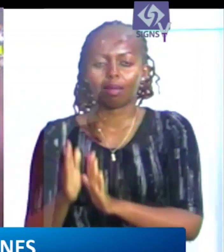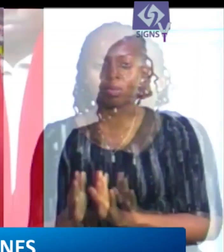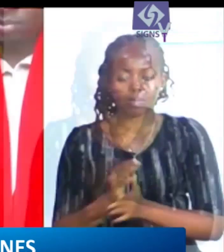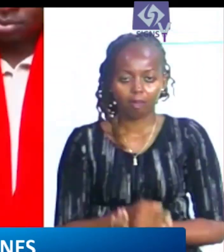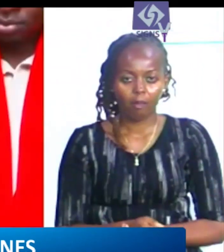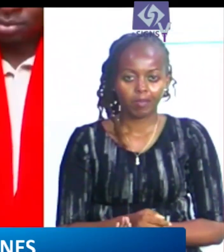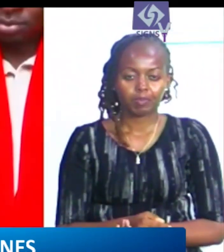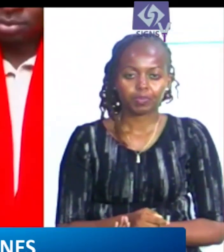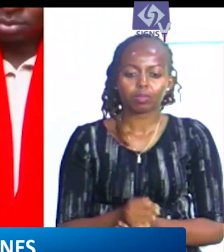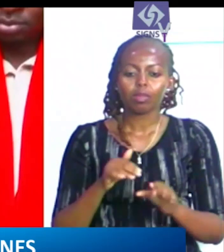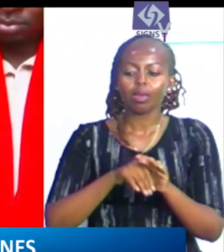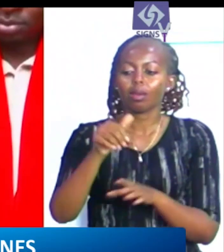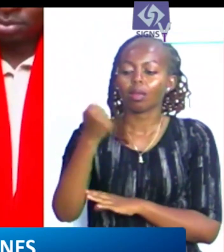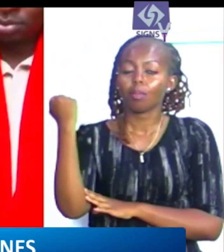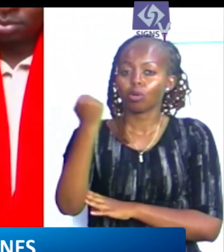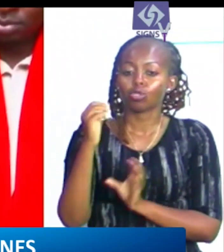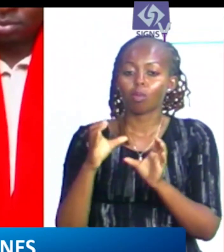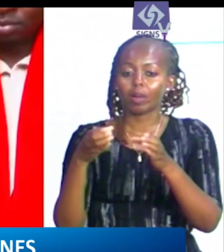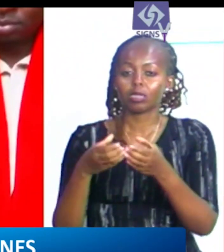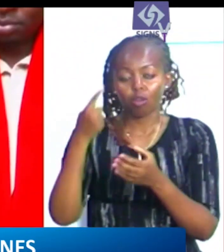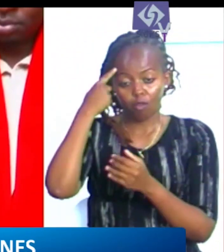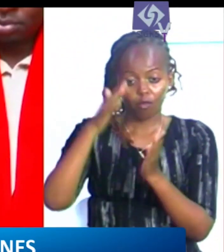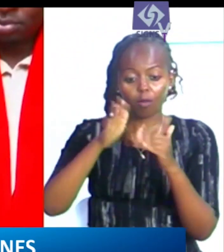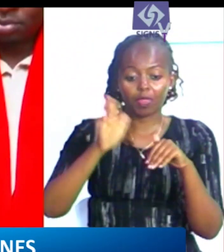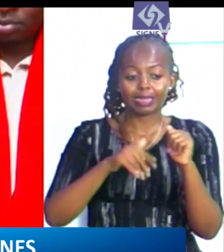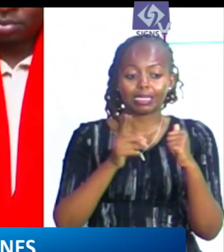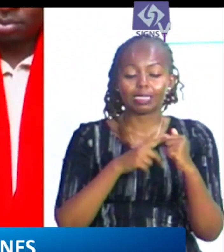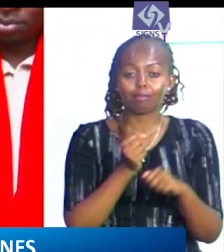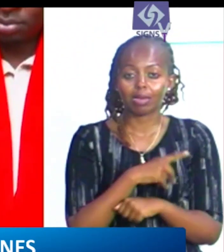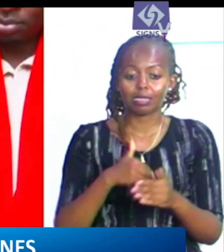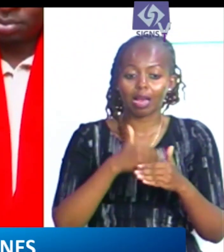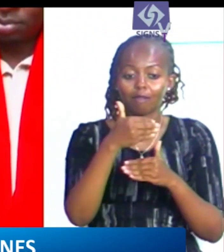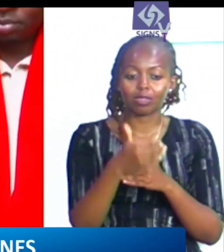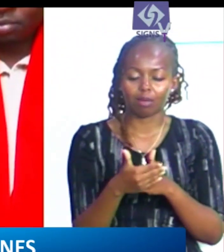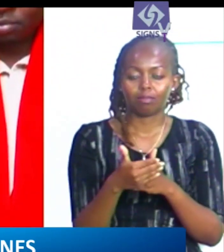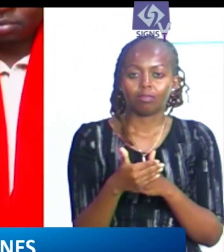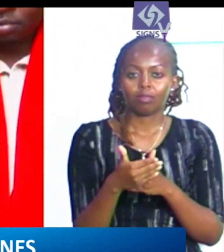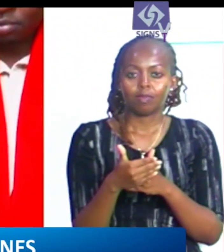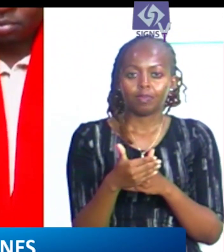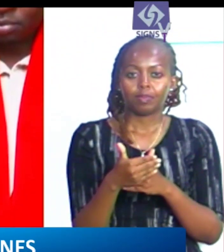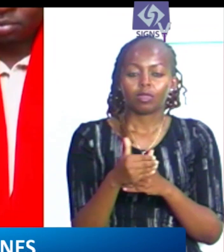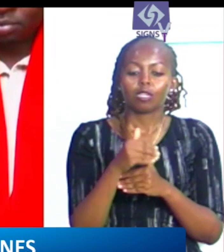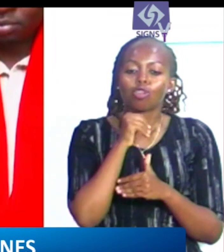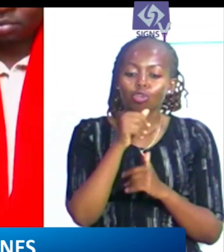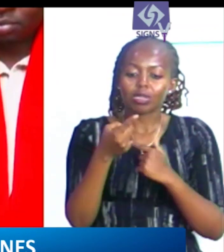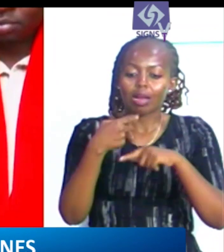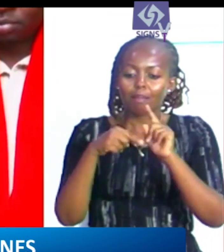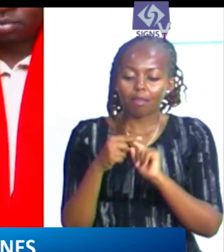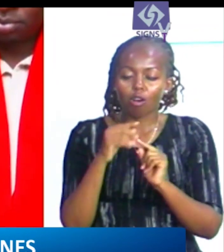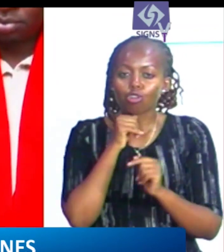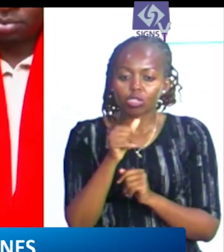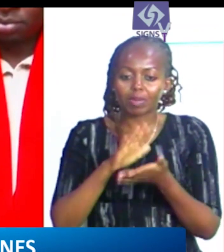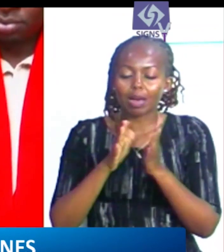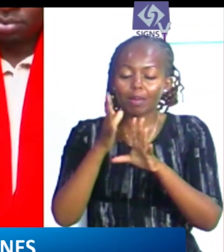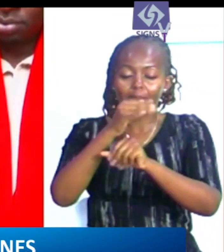in any political party for more than six months after ceasing to hold office as president the